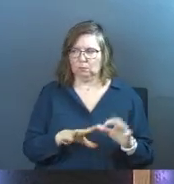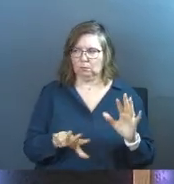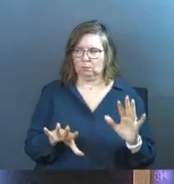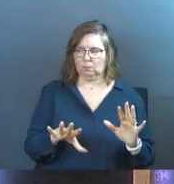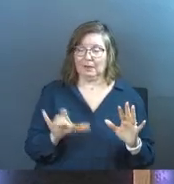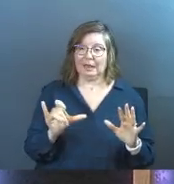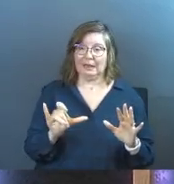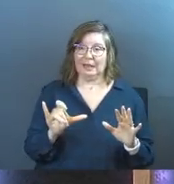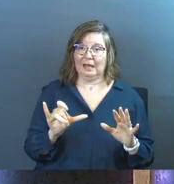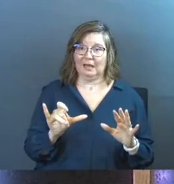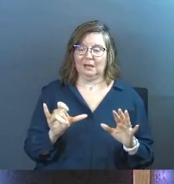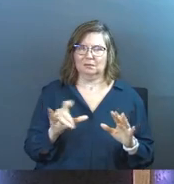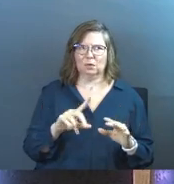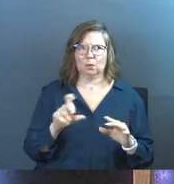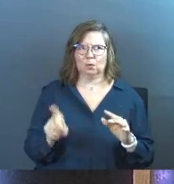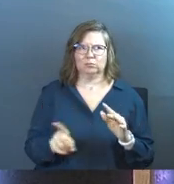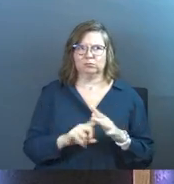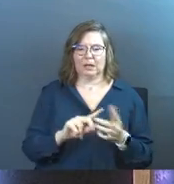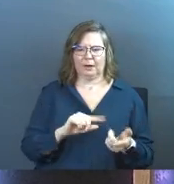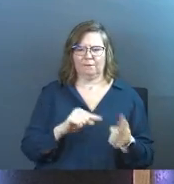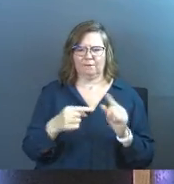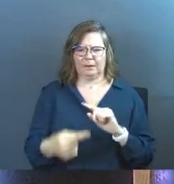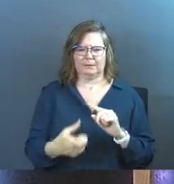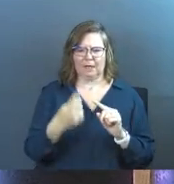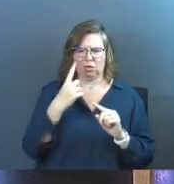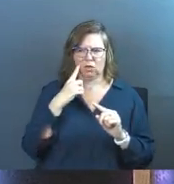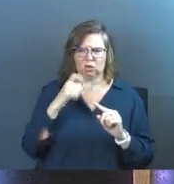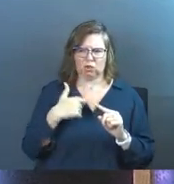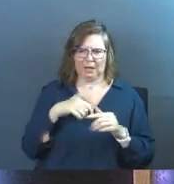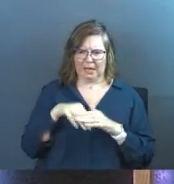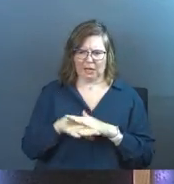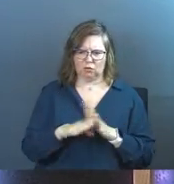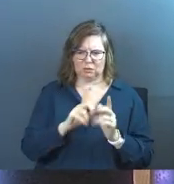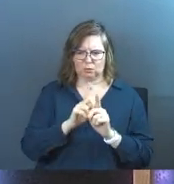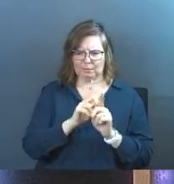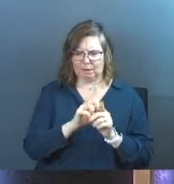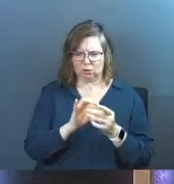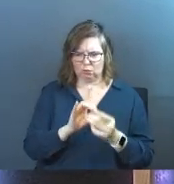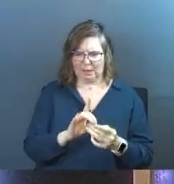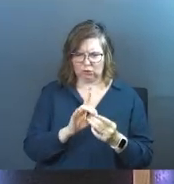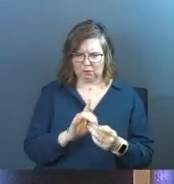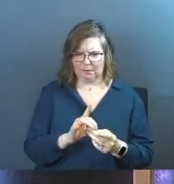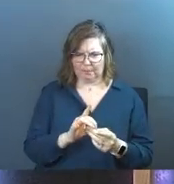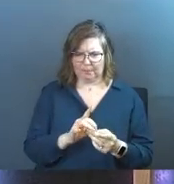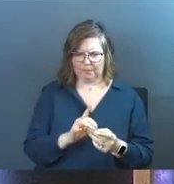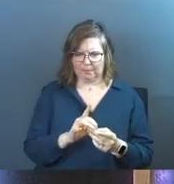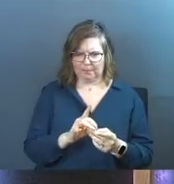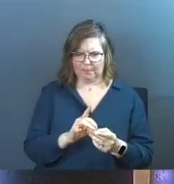And it's like, he took the question and he flipped it. Cause I thought it was like, should I enter into this mentoring relationship?